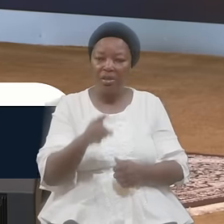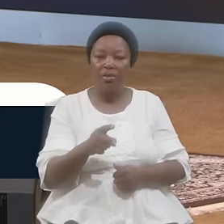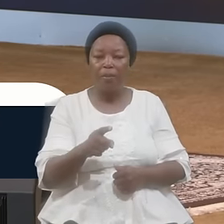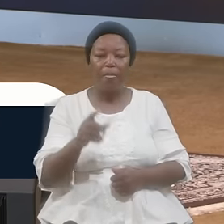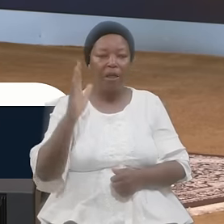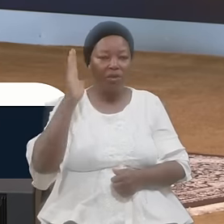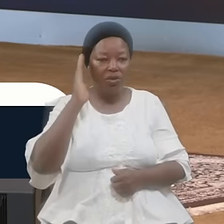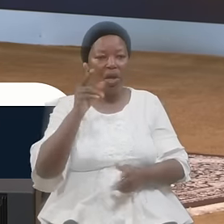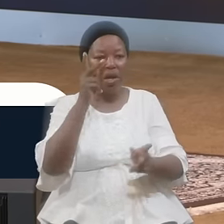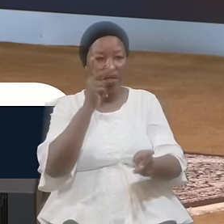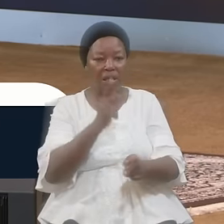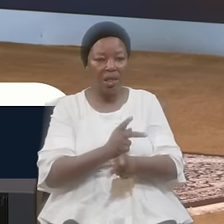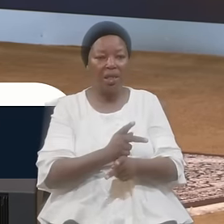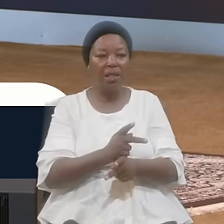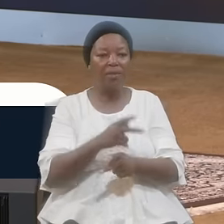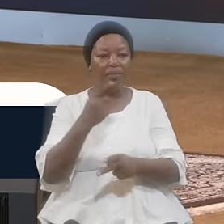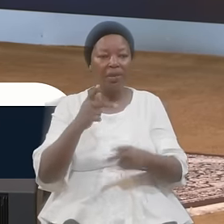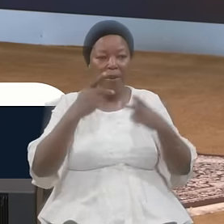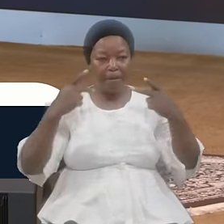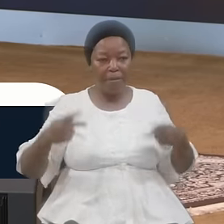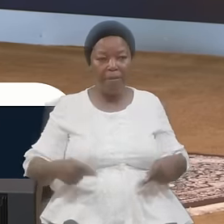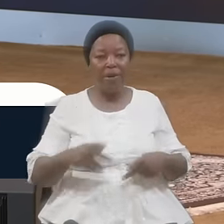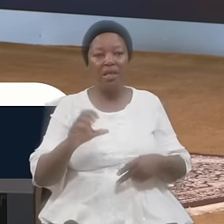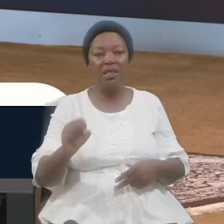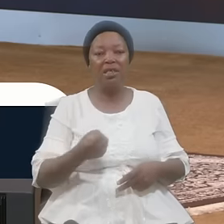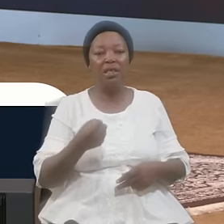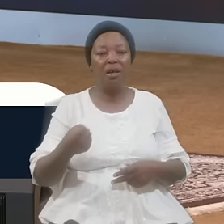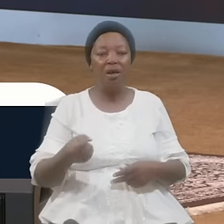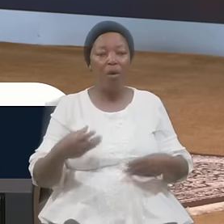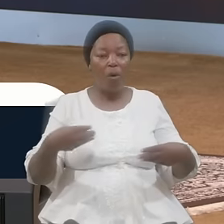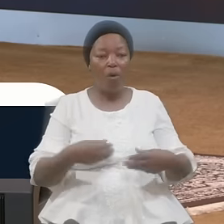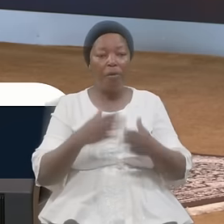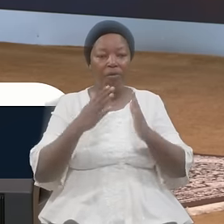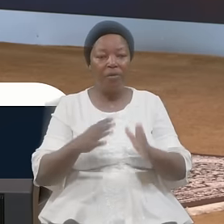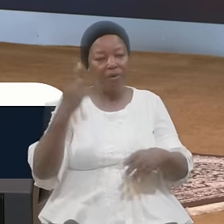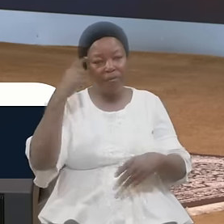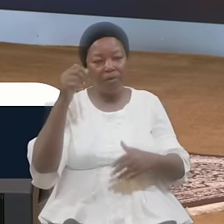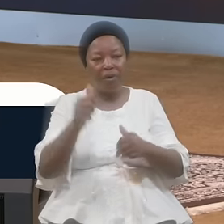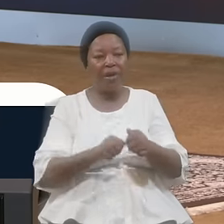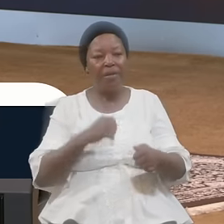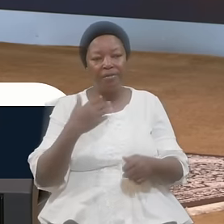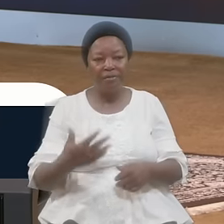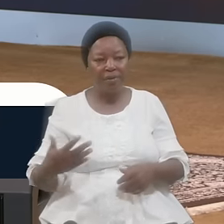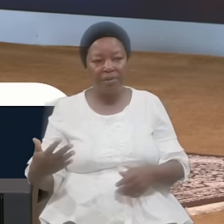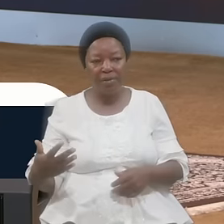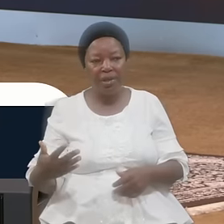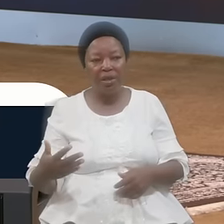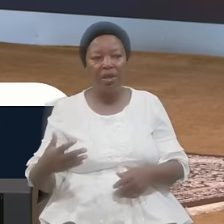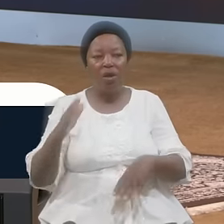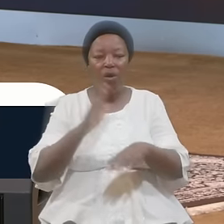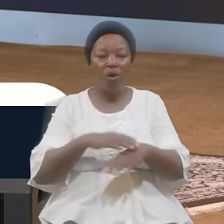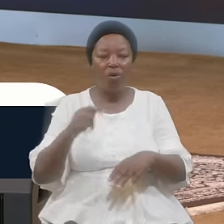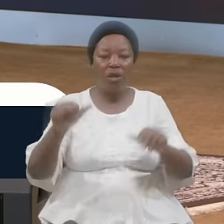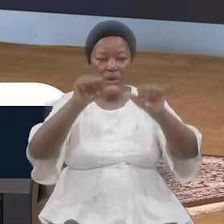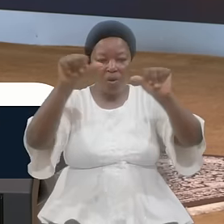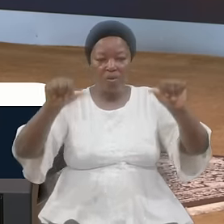keep Your priest Office For everything Of the Altar